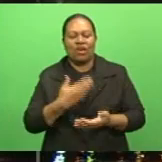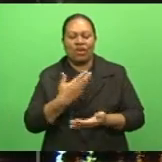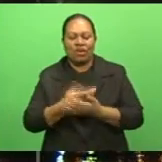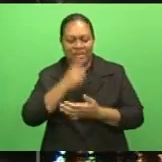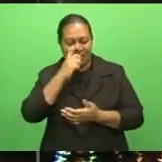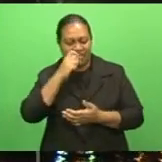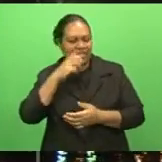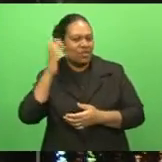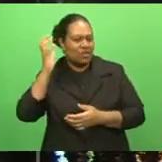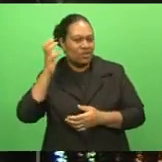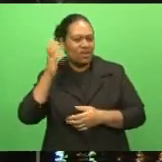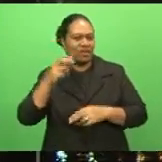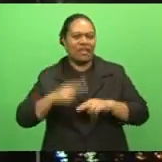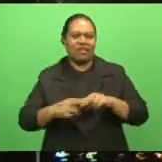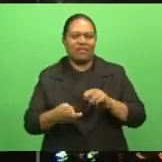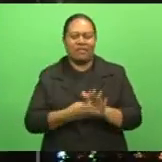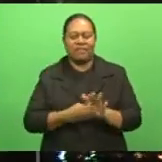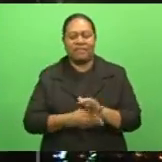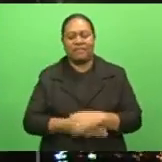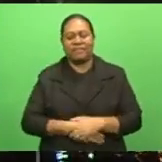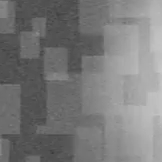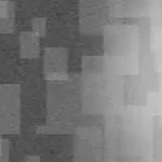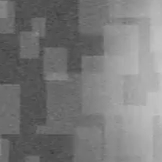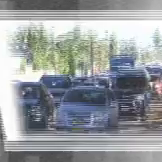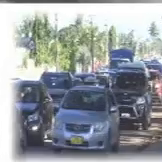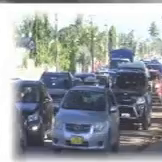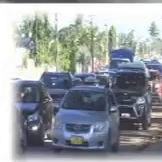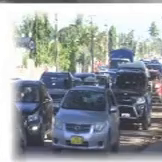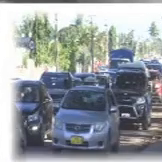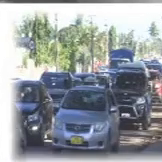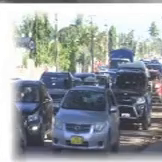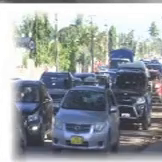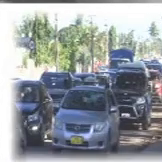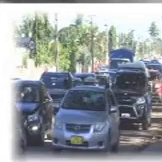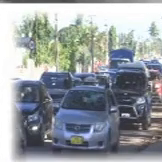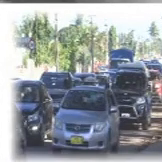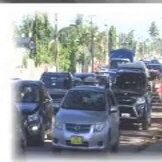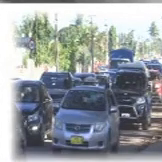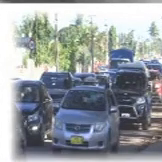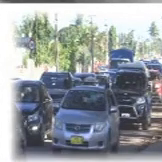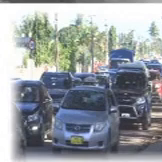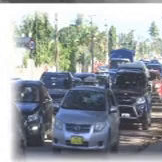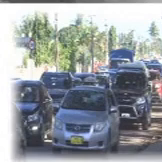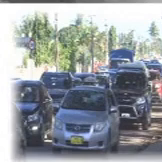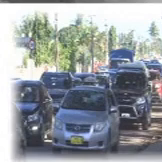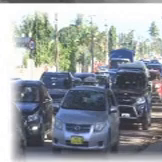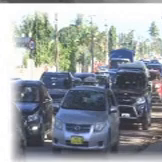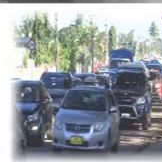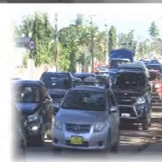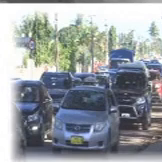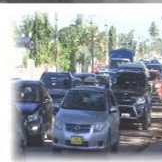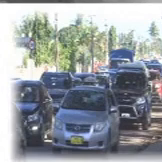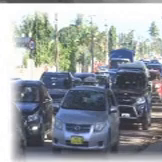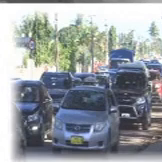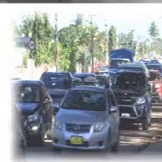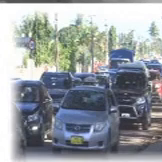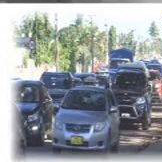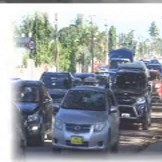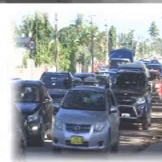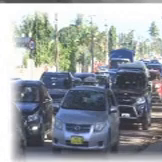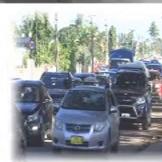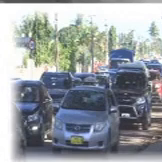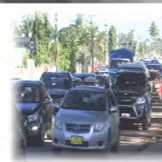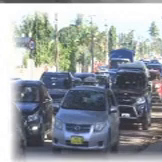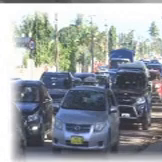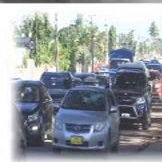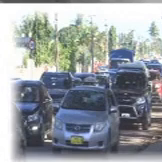sister radio station, Gold FM. Our poll question we're asking, should public transport have separate lanes during peak hour traffic?